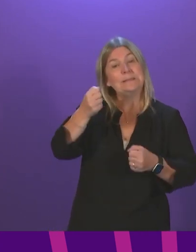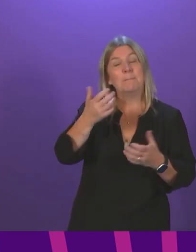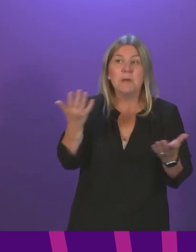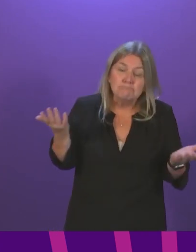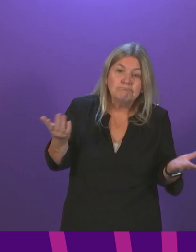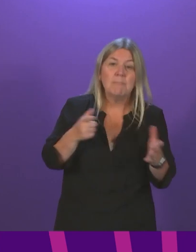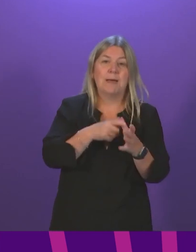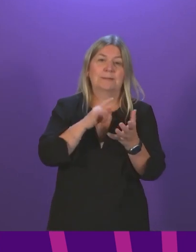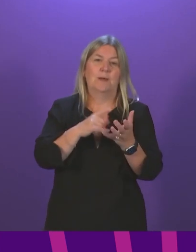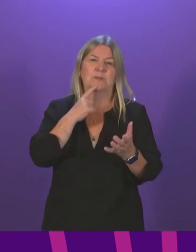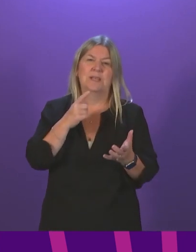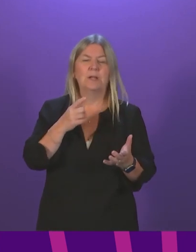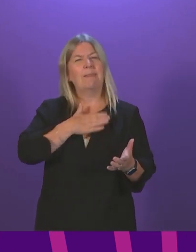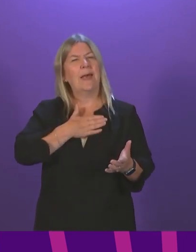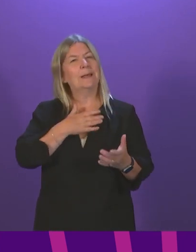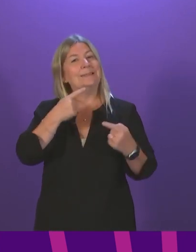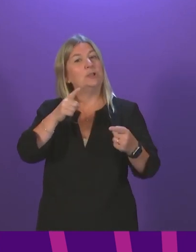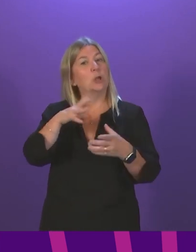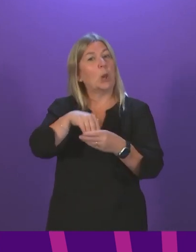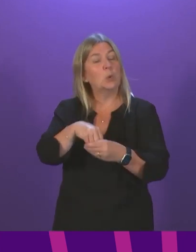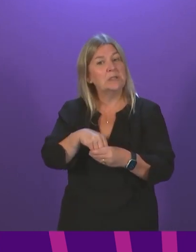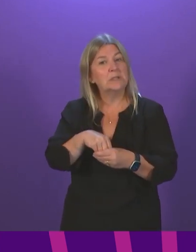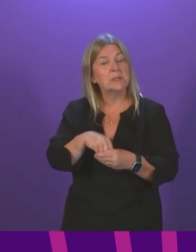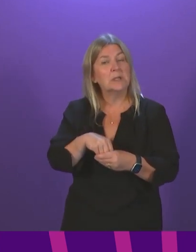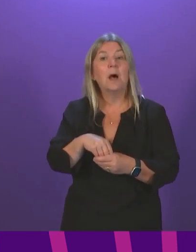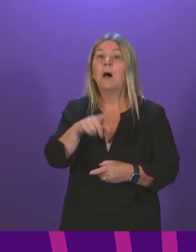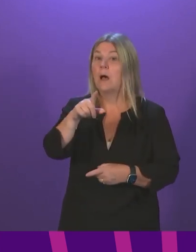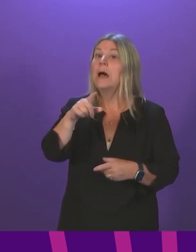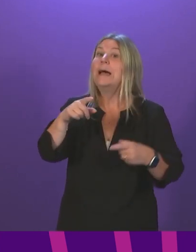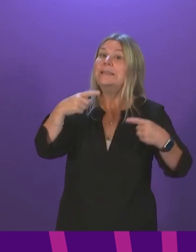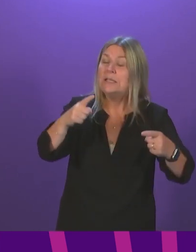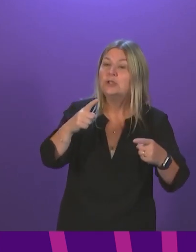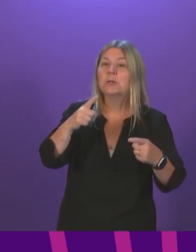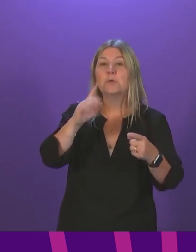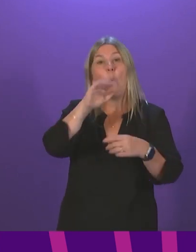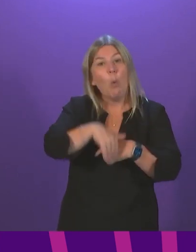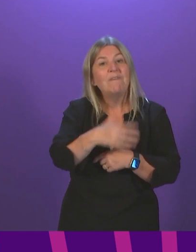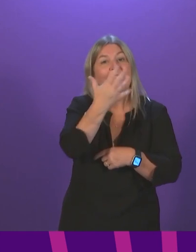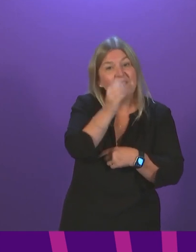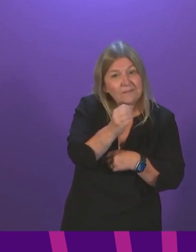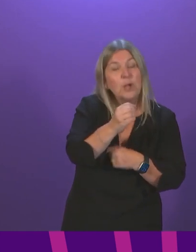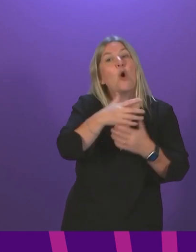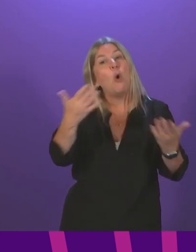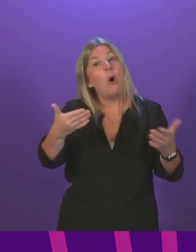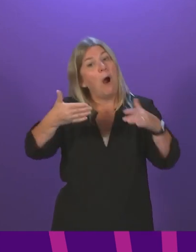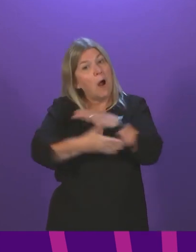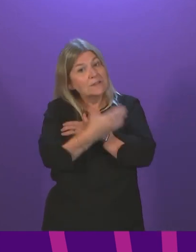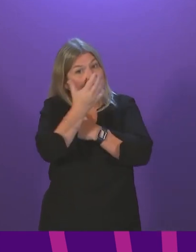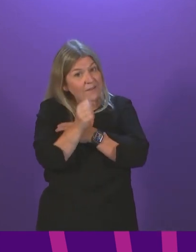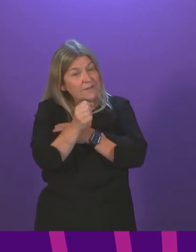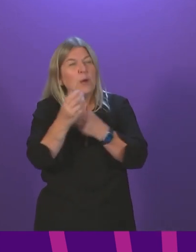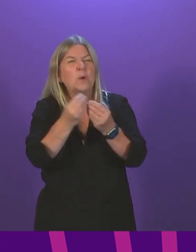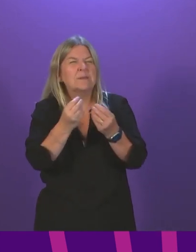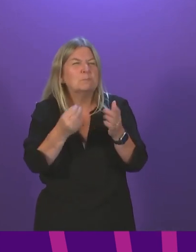that he would like teachers to be included. Teachers that are in the over 50 age group or in the under 50 age group with particular